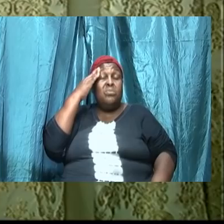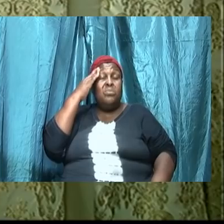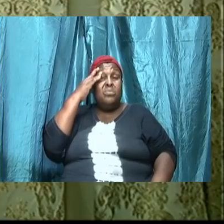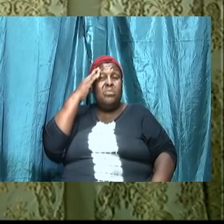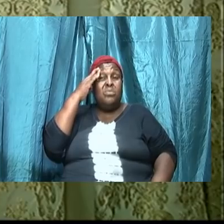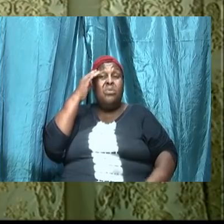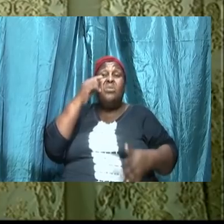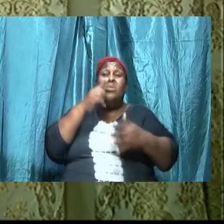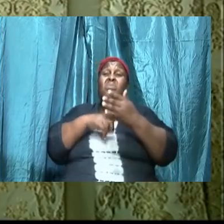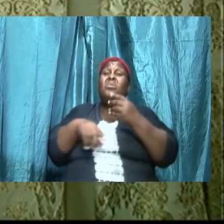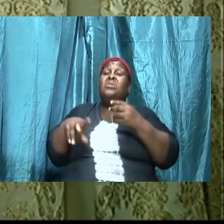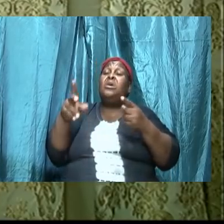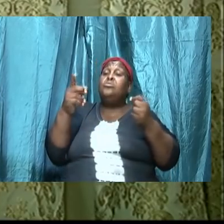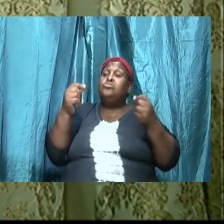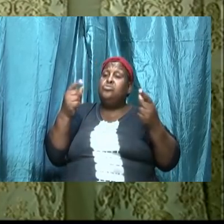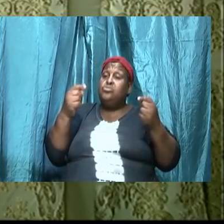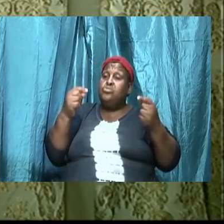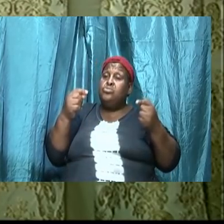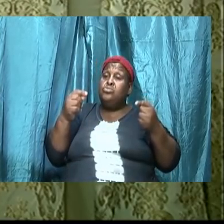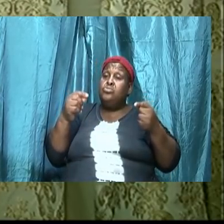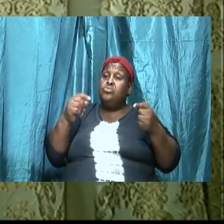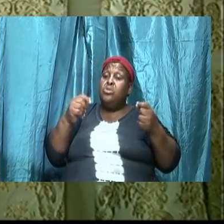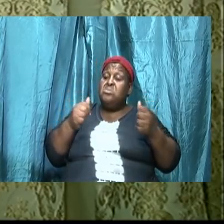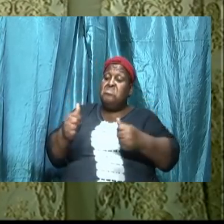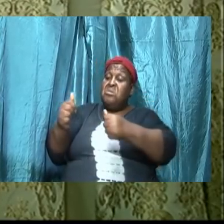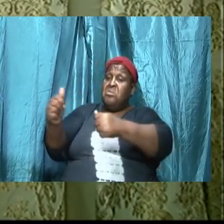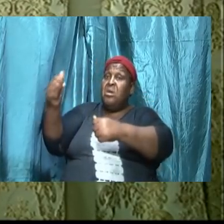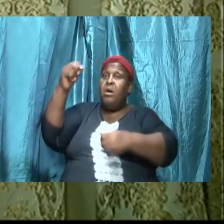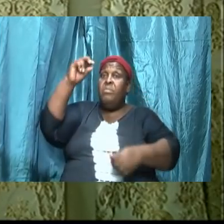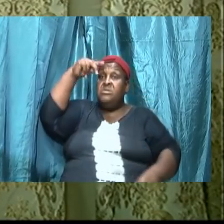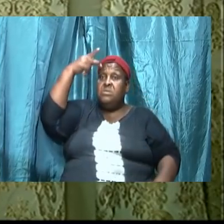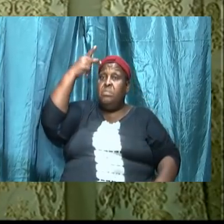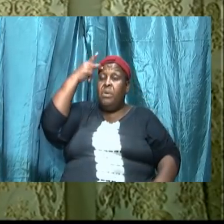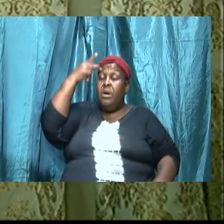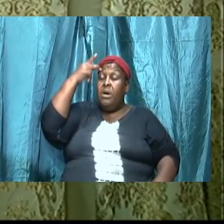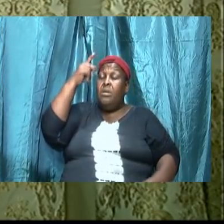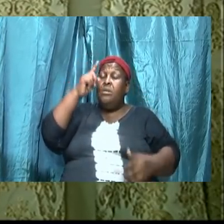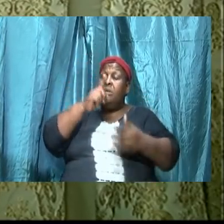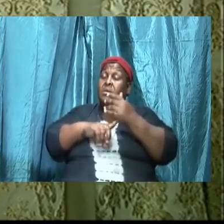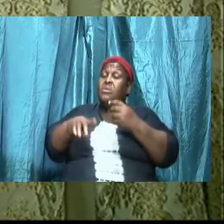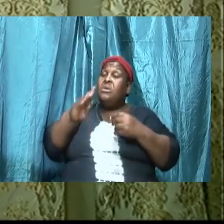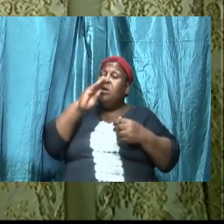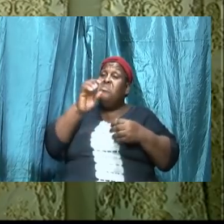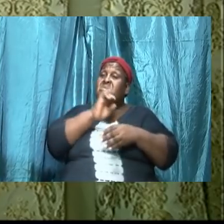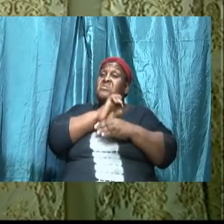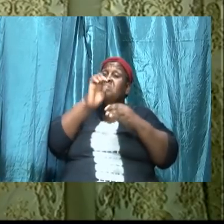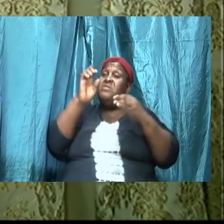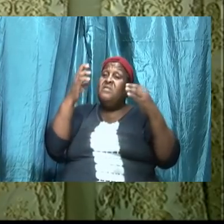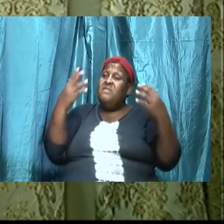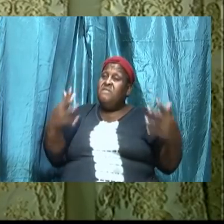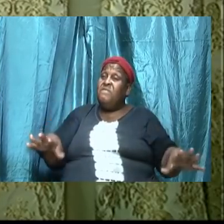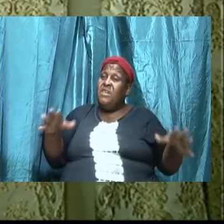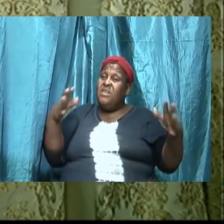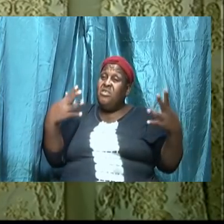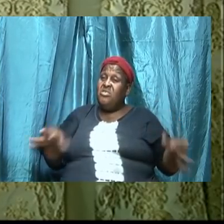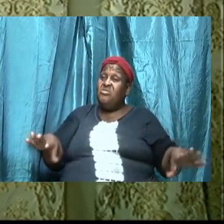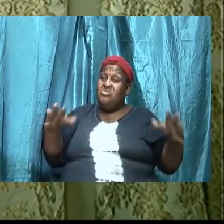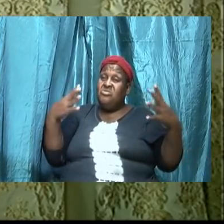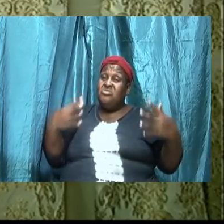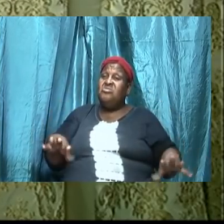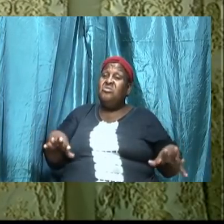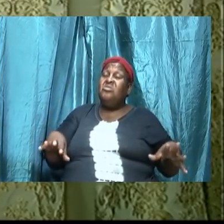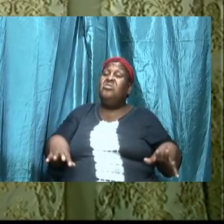what this can do the apostle knows what can be the end result of our hugging up